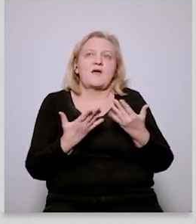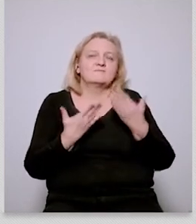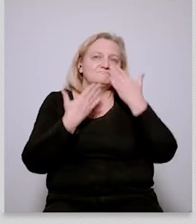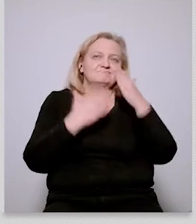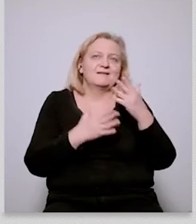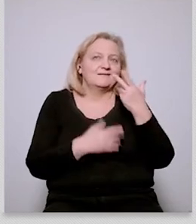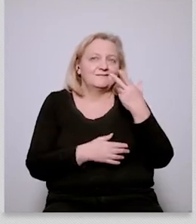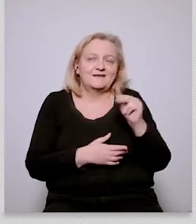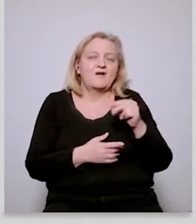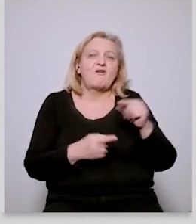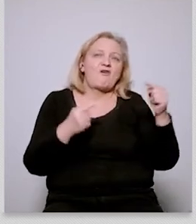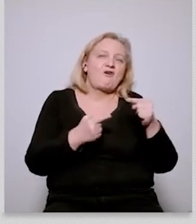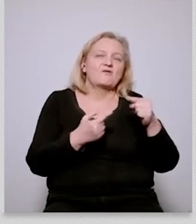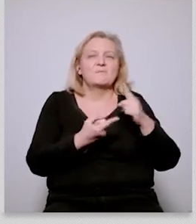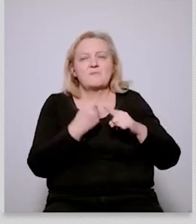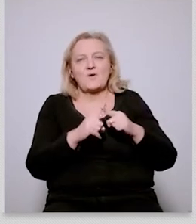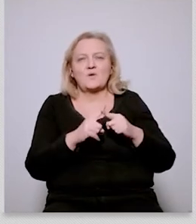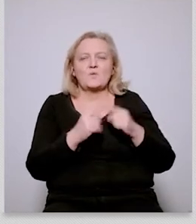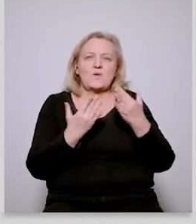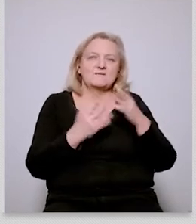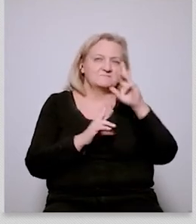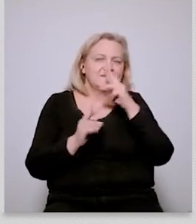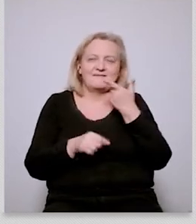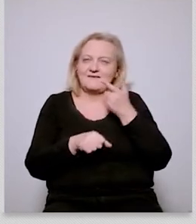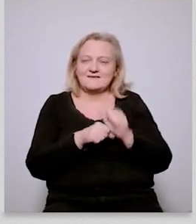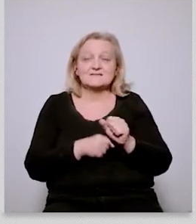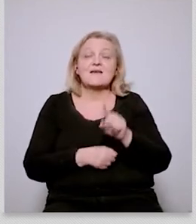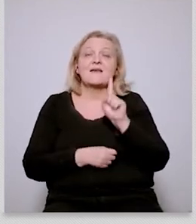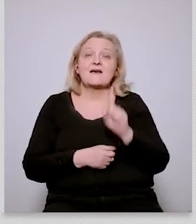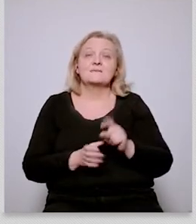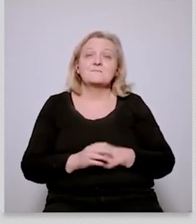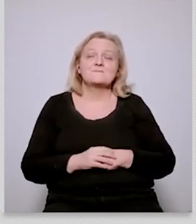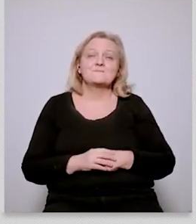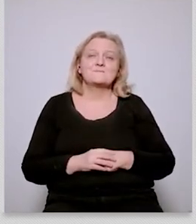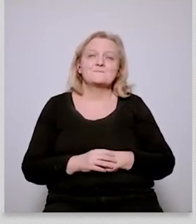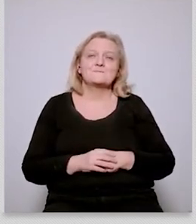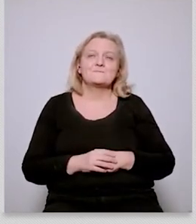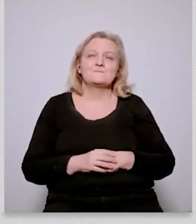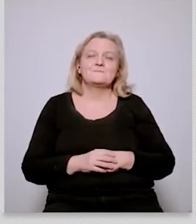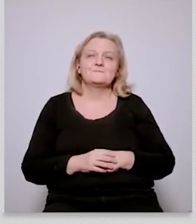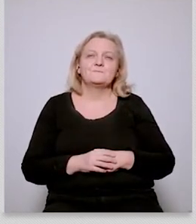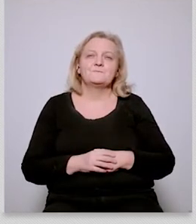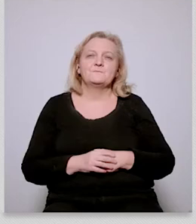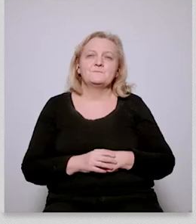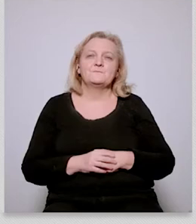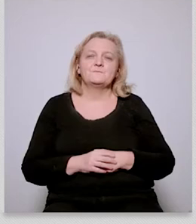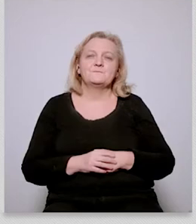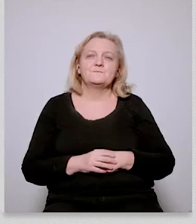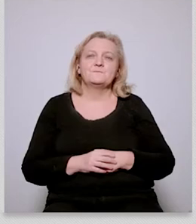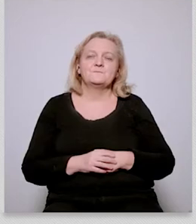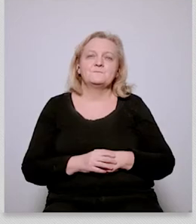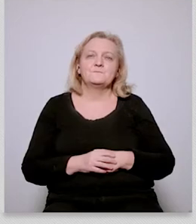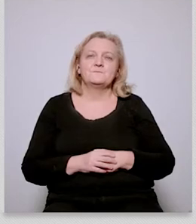the green green new deal green european green deal this is the correct name